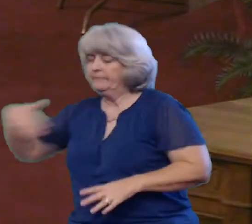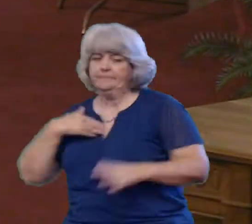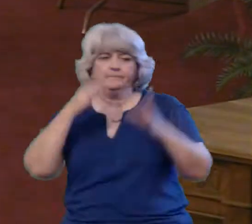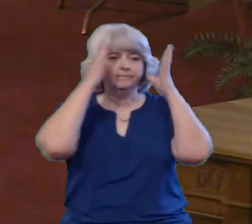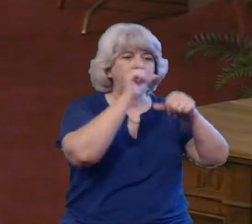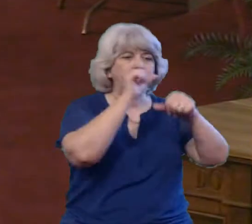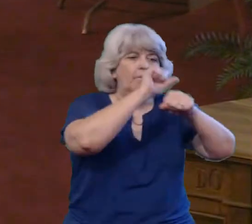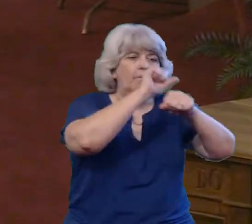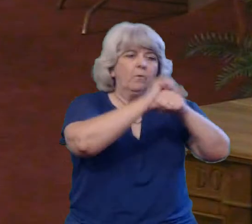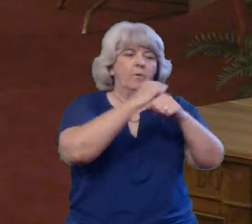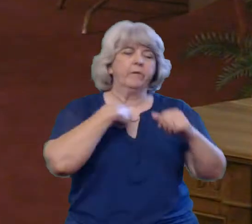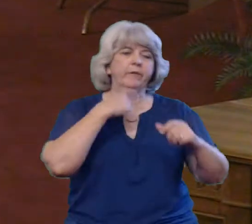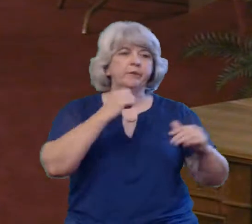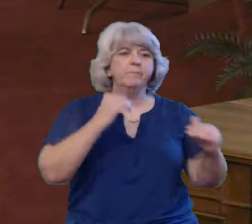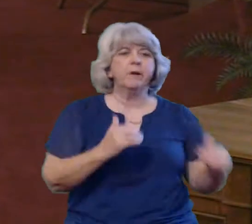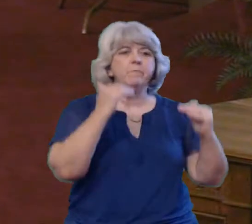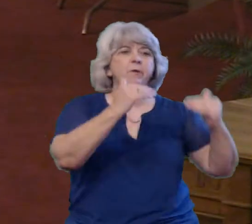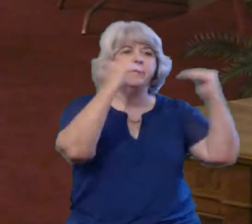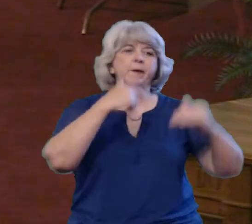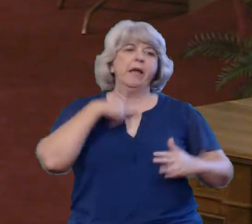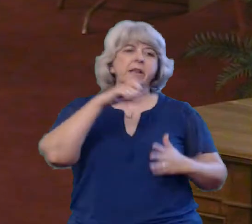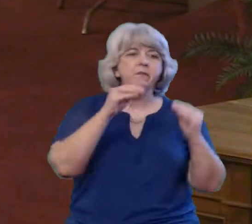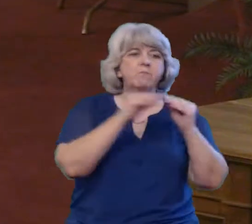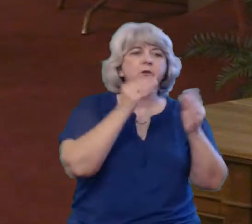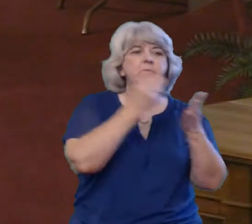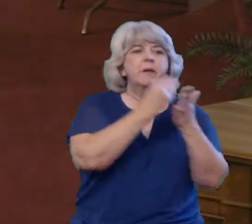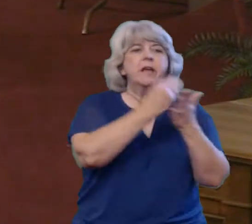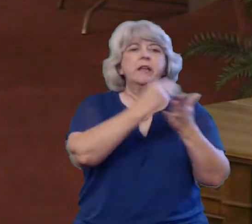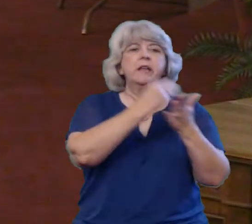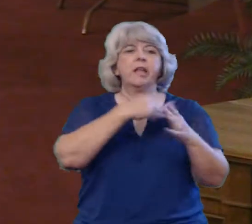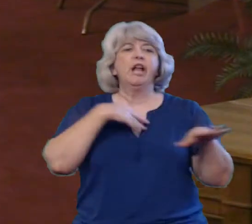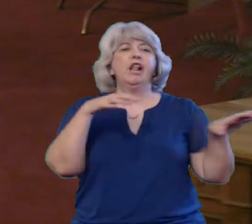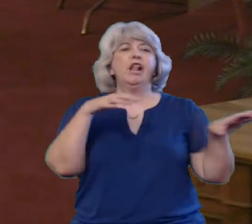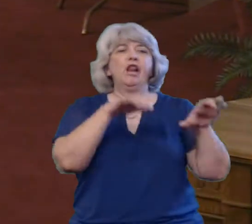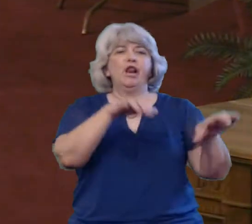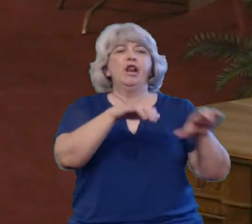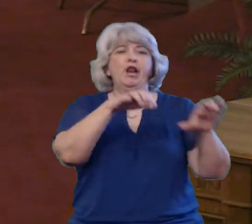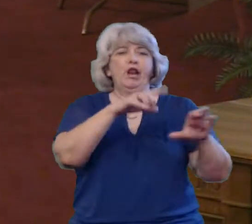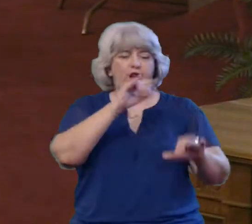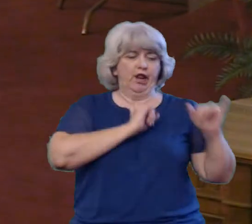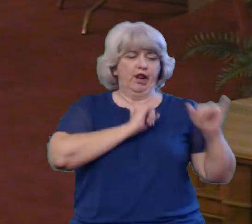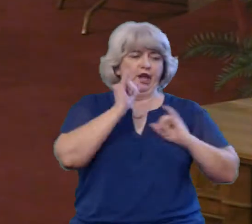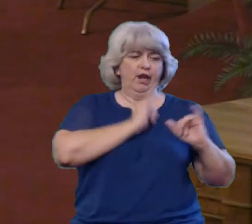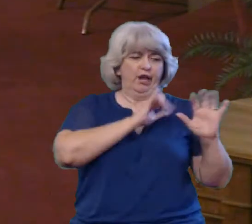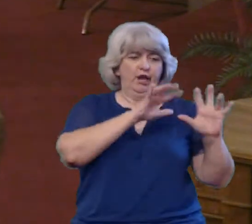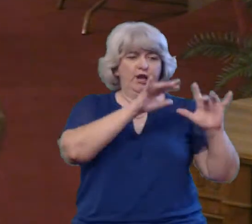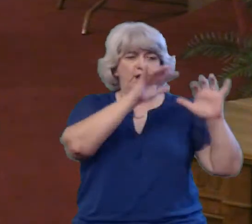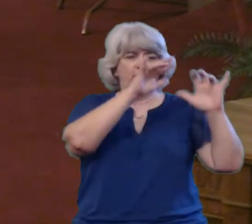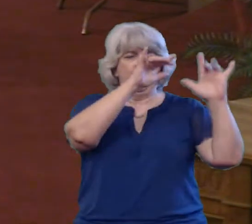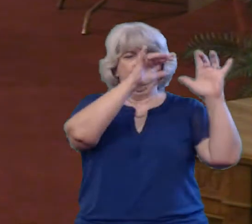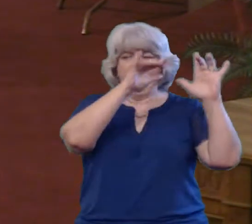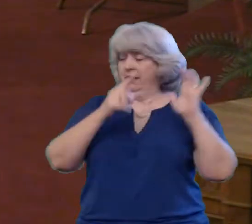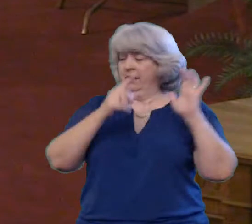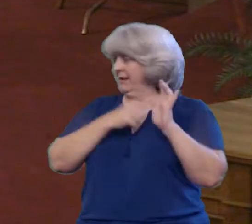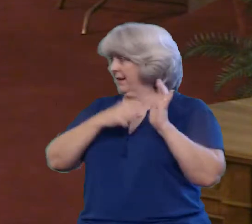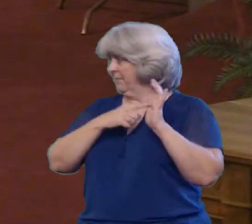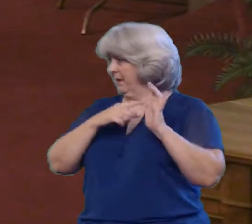ladder, as we would call it Or to do something more personal Sometimes it turns out to be the devil's bargain